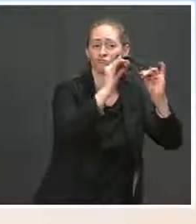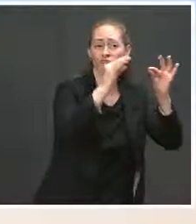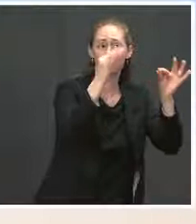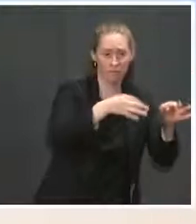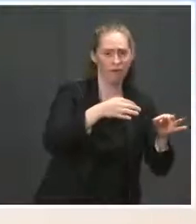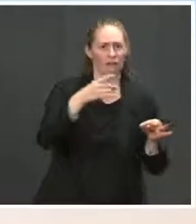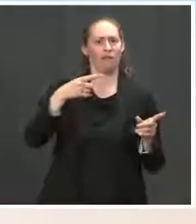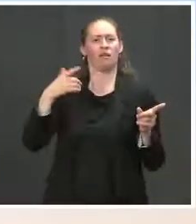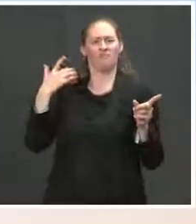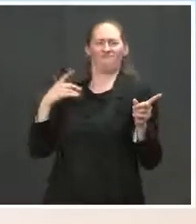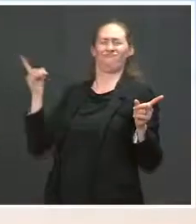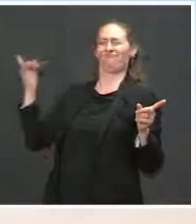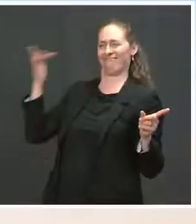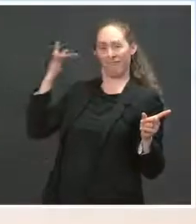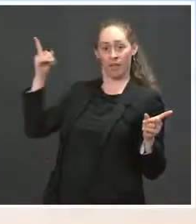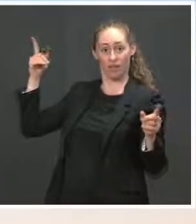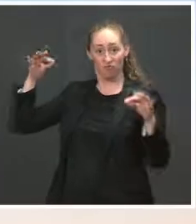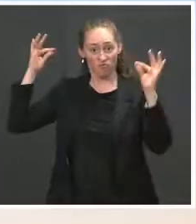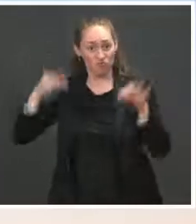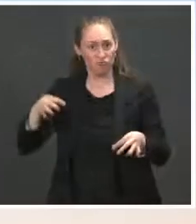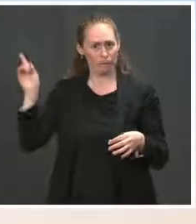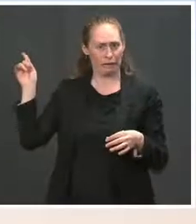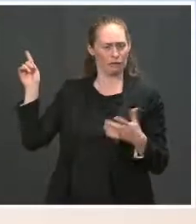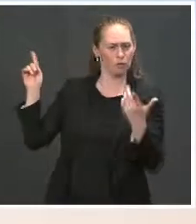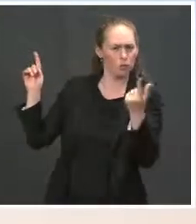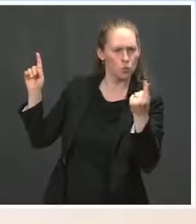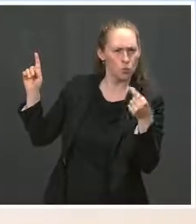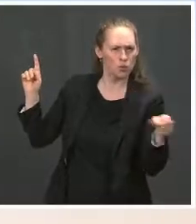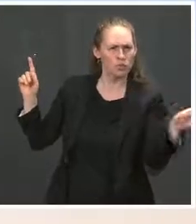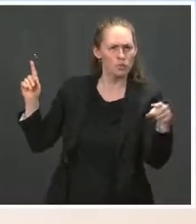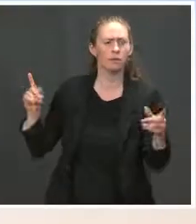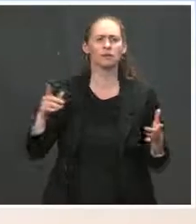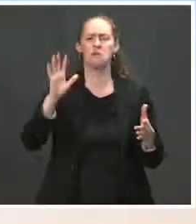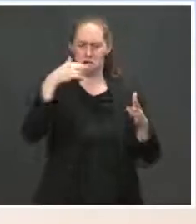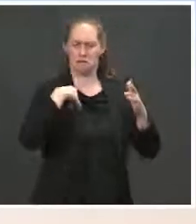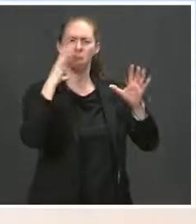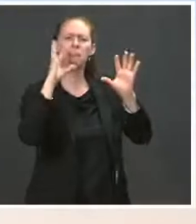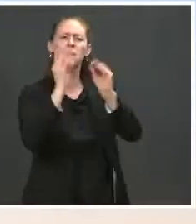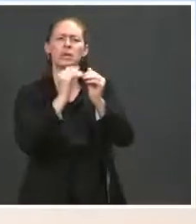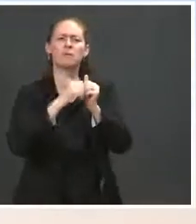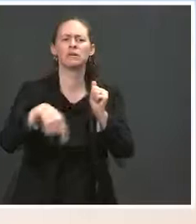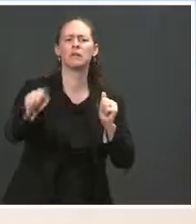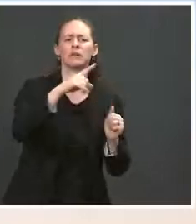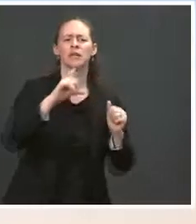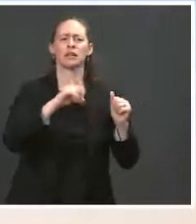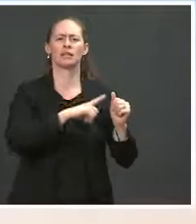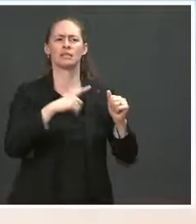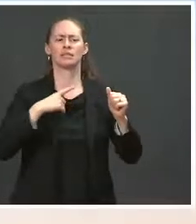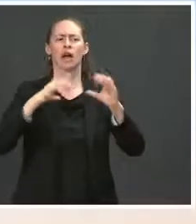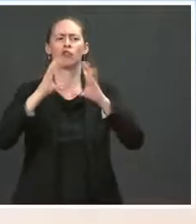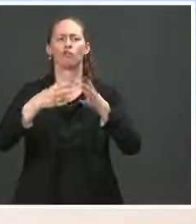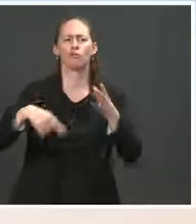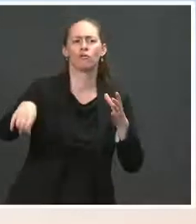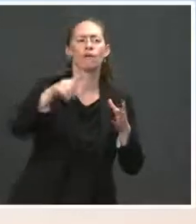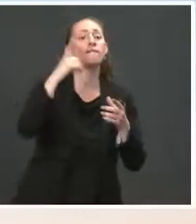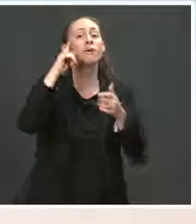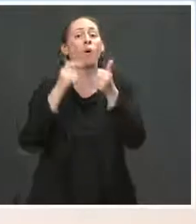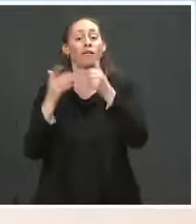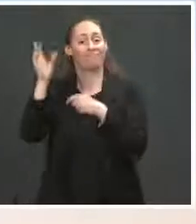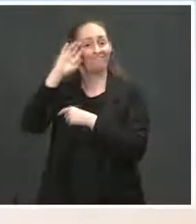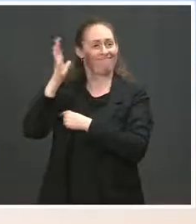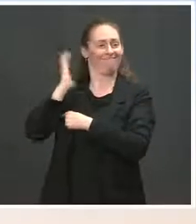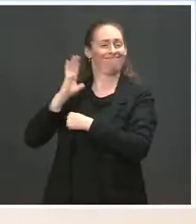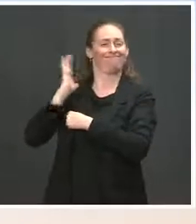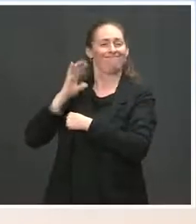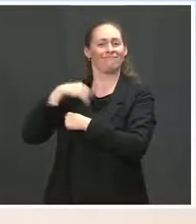Ms. Well, I met with those legislators when I was in Utah. The Governor, the Lieutenant Governor, my former colleagues from the House.